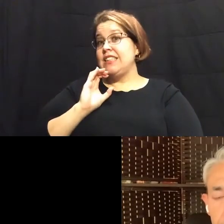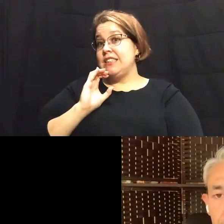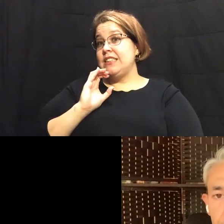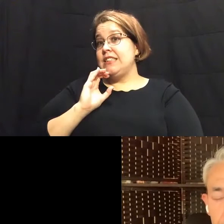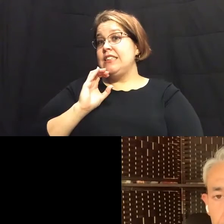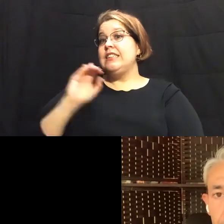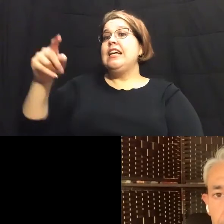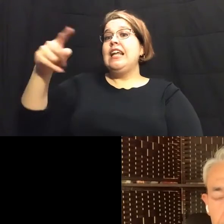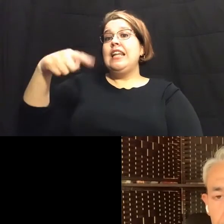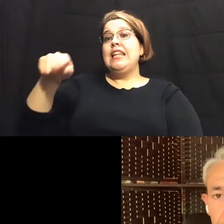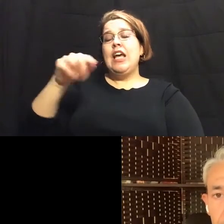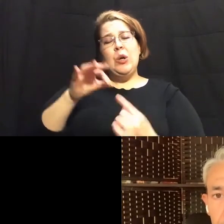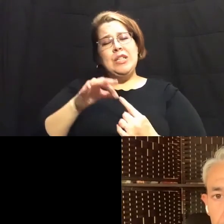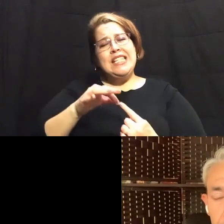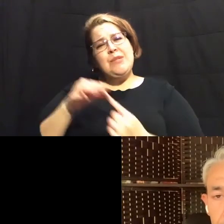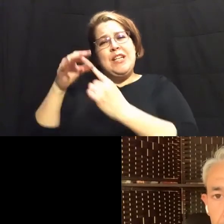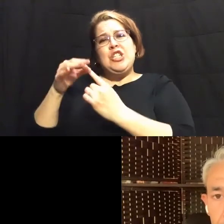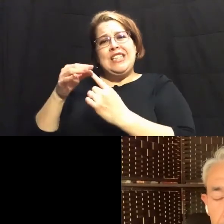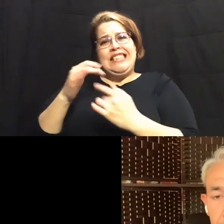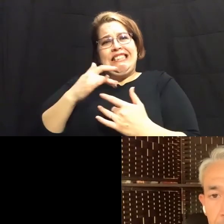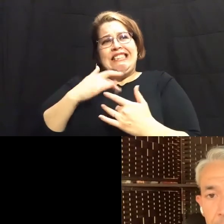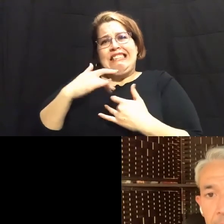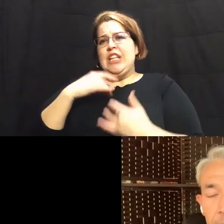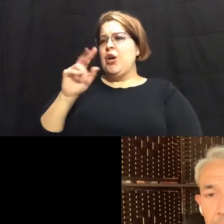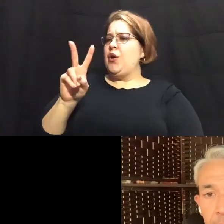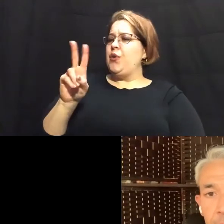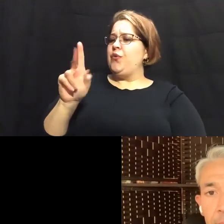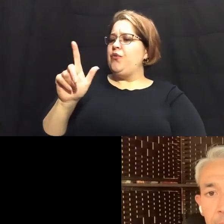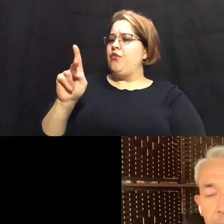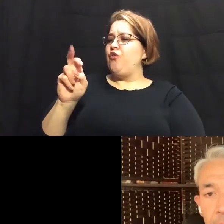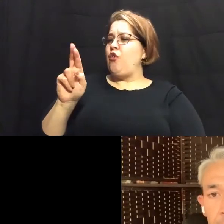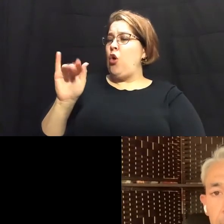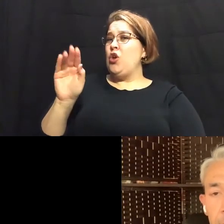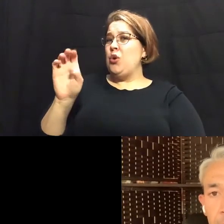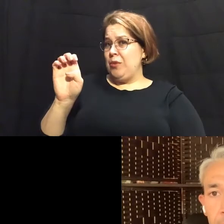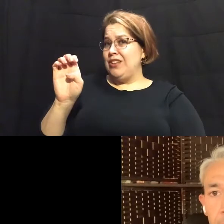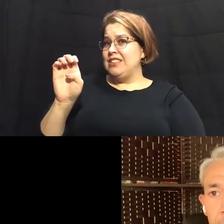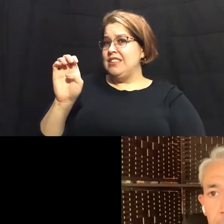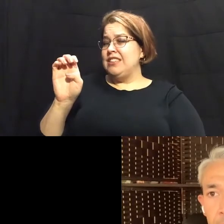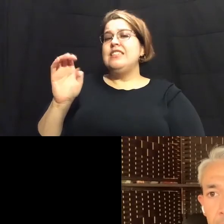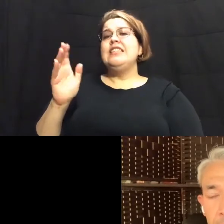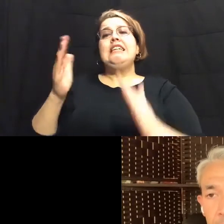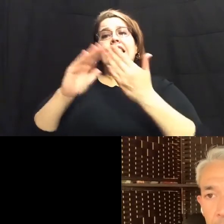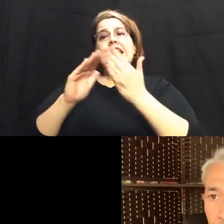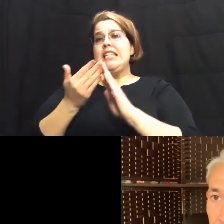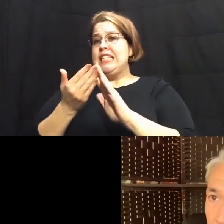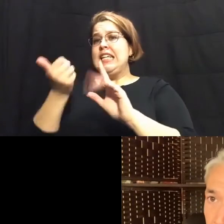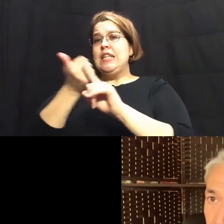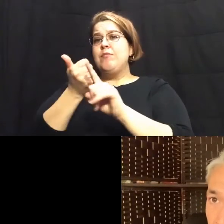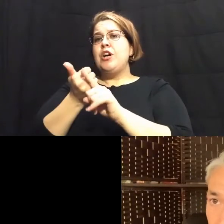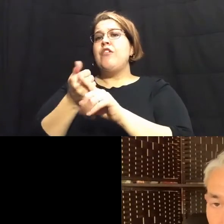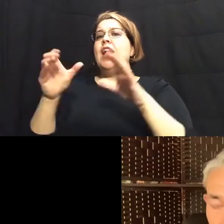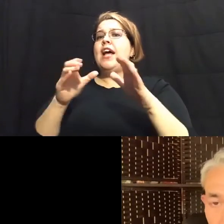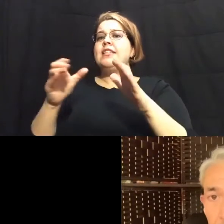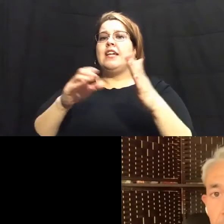are especially vulnerable um the city has um uh has uh done suites of